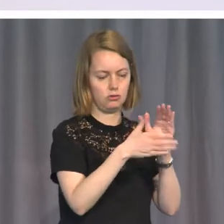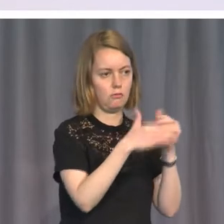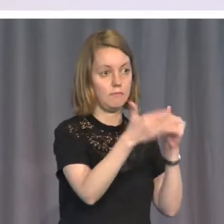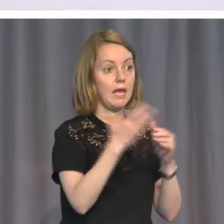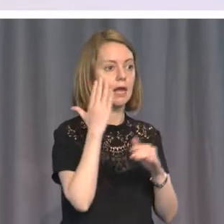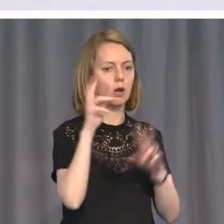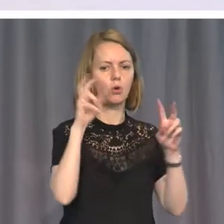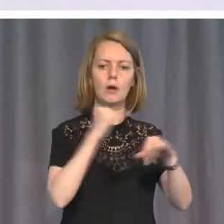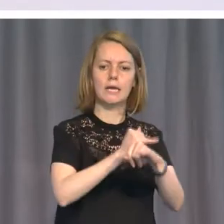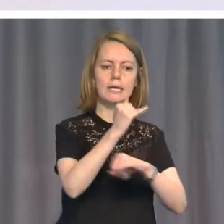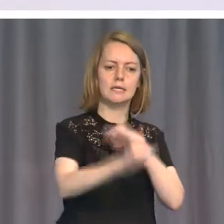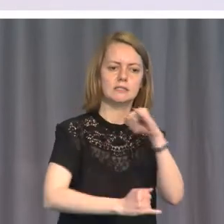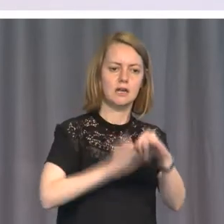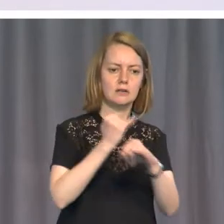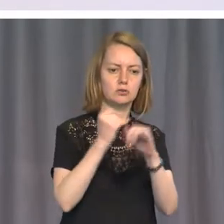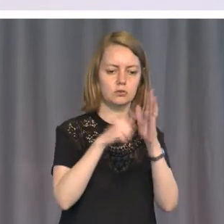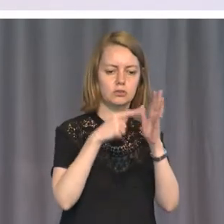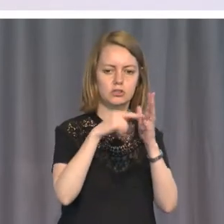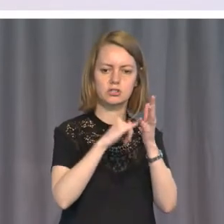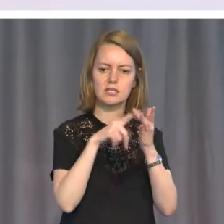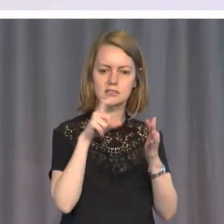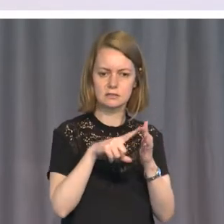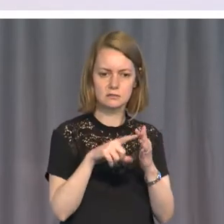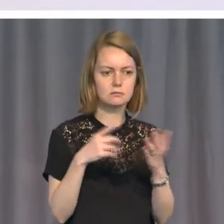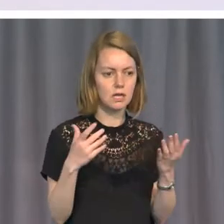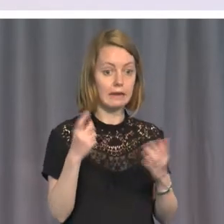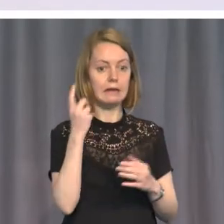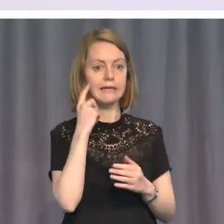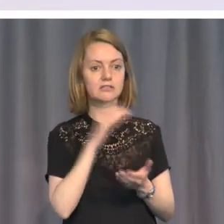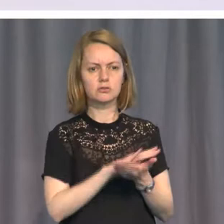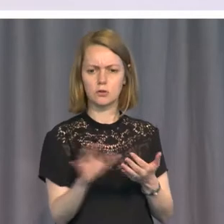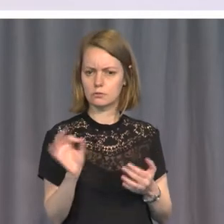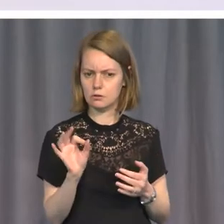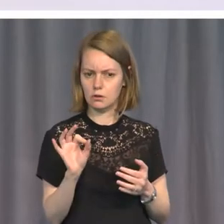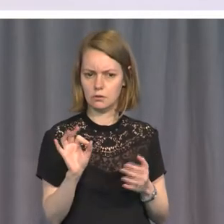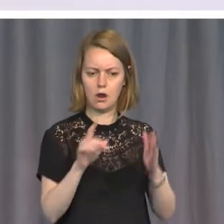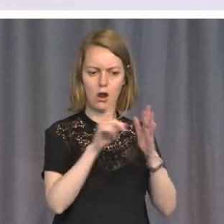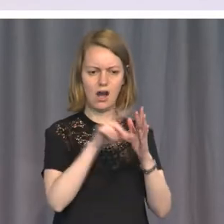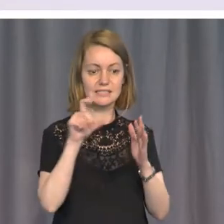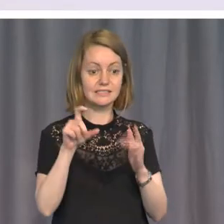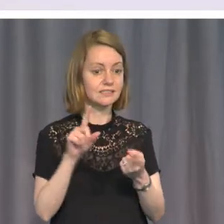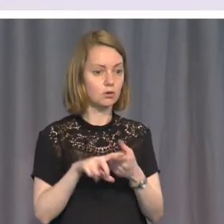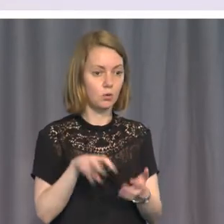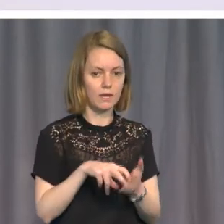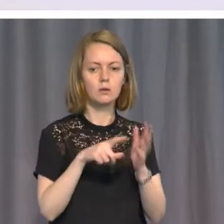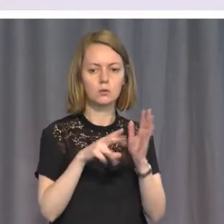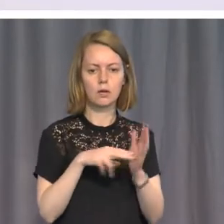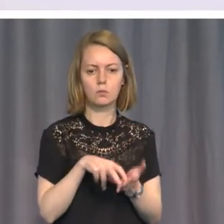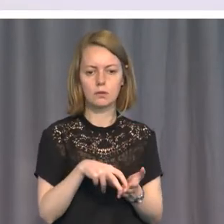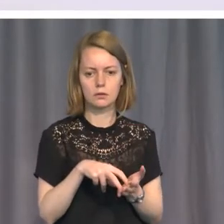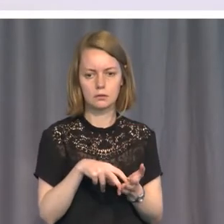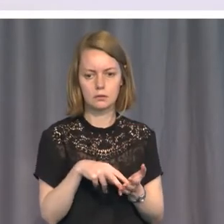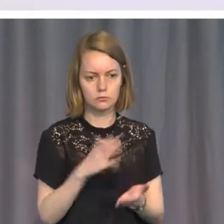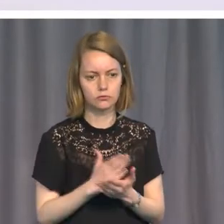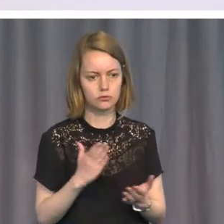to stay, although there are challenges, there are teething problems. The ICC is still too weak. And I'd like to salute